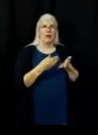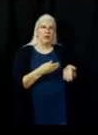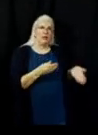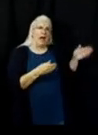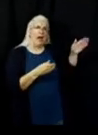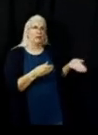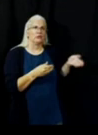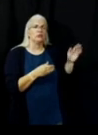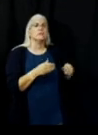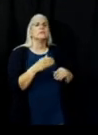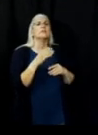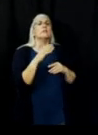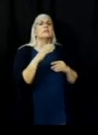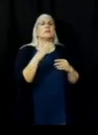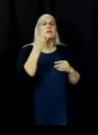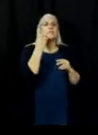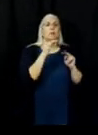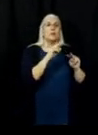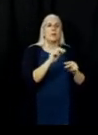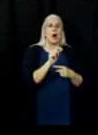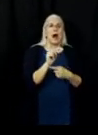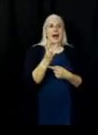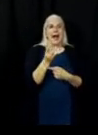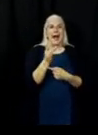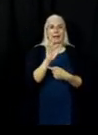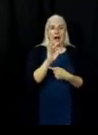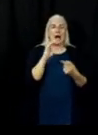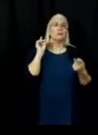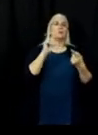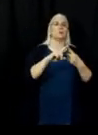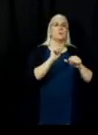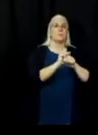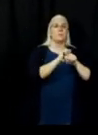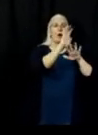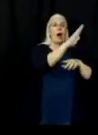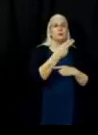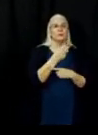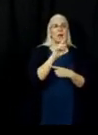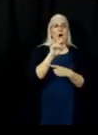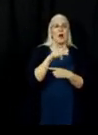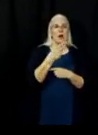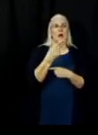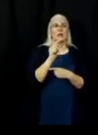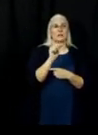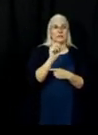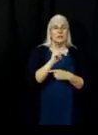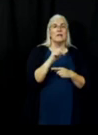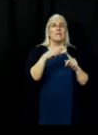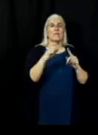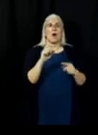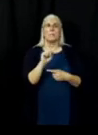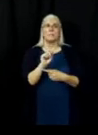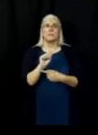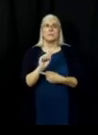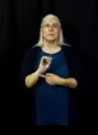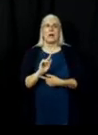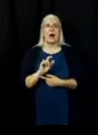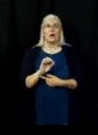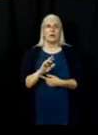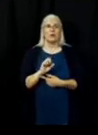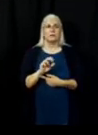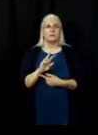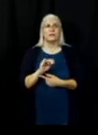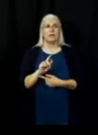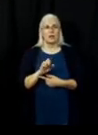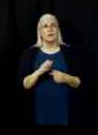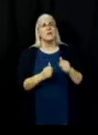towards Mount Huff from the Taylorsville side, line that the firefighters today spent the bulk of the day prepping road, and that's